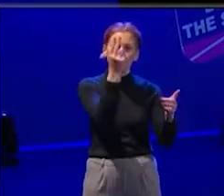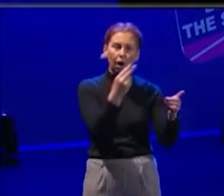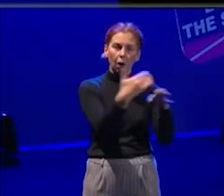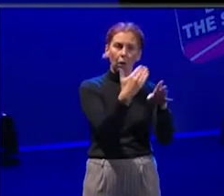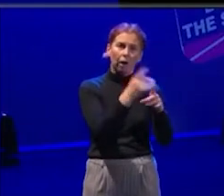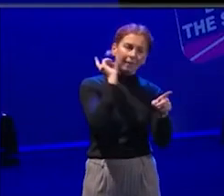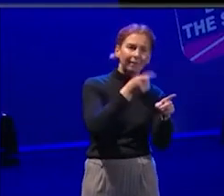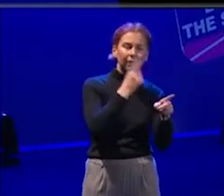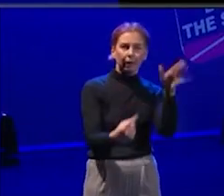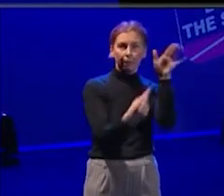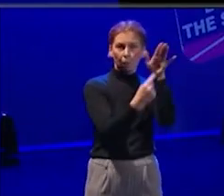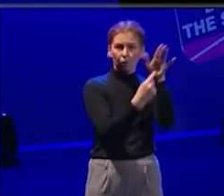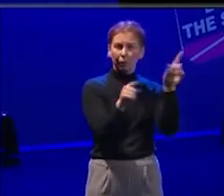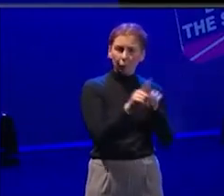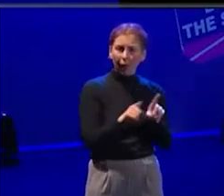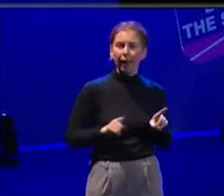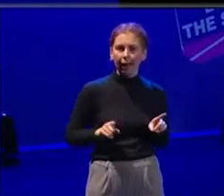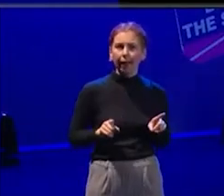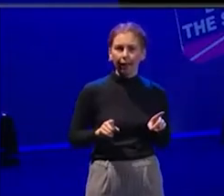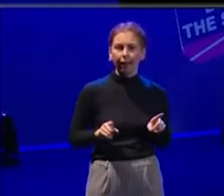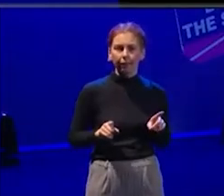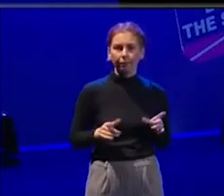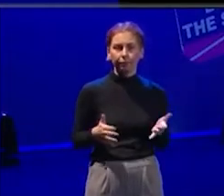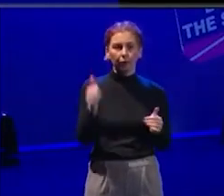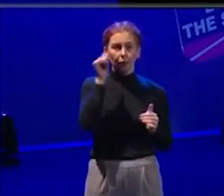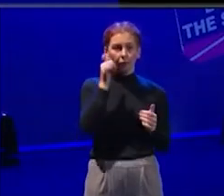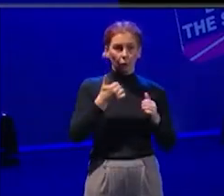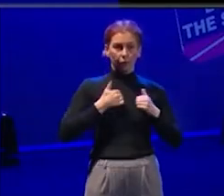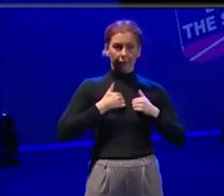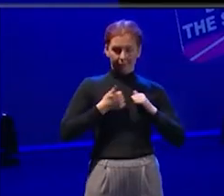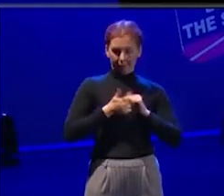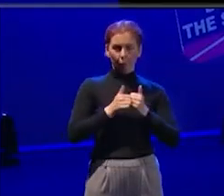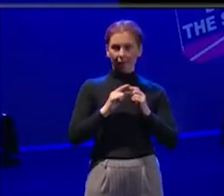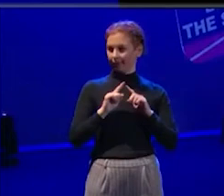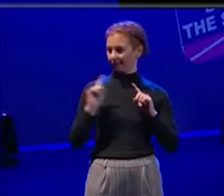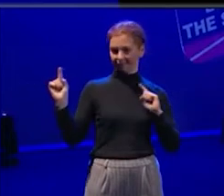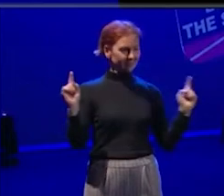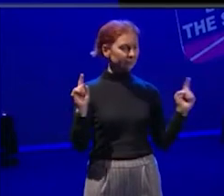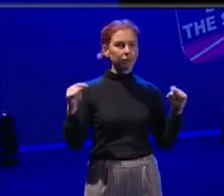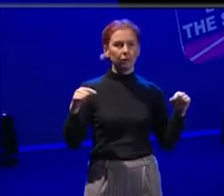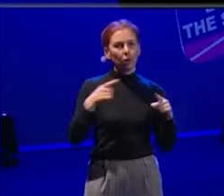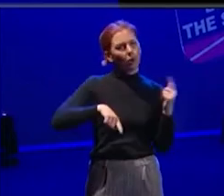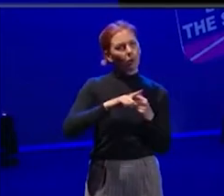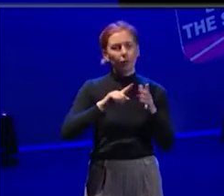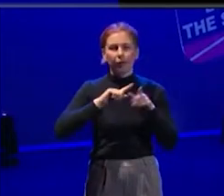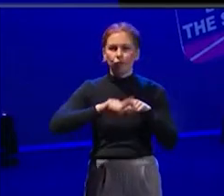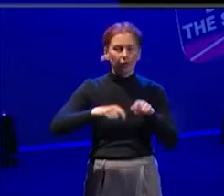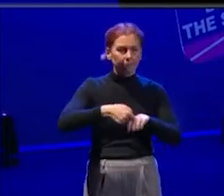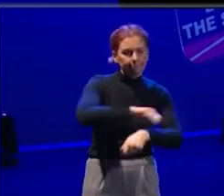And, and, and I hope that I certainly know that my colleagues on stage here today, we are all working really hard to change that.